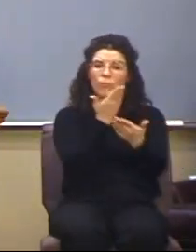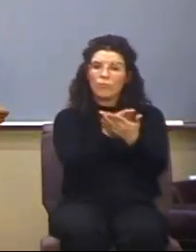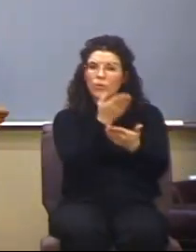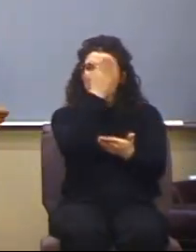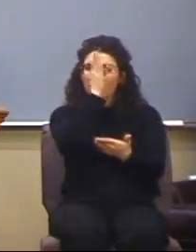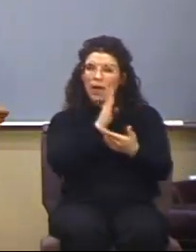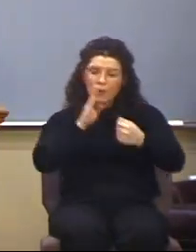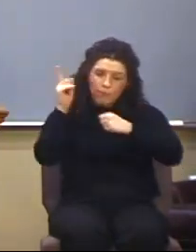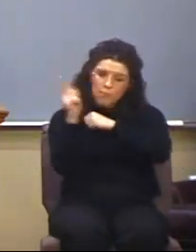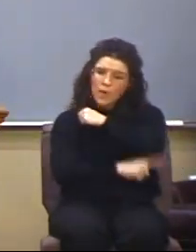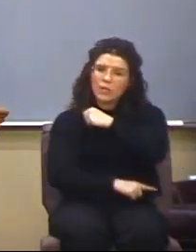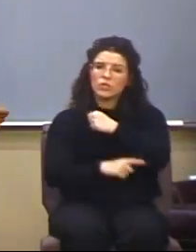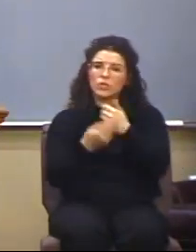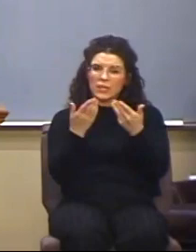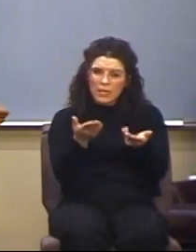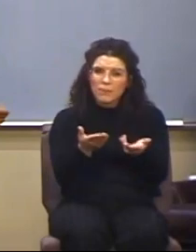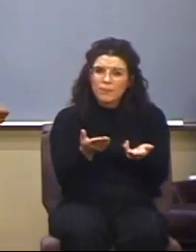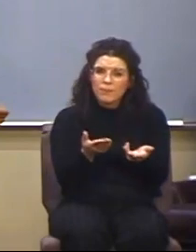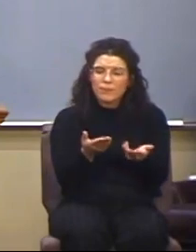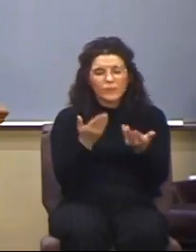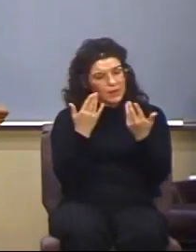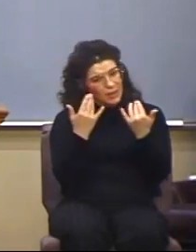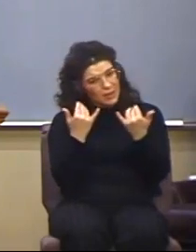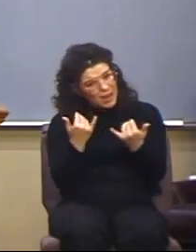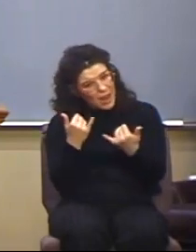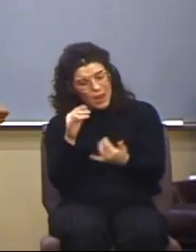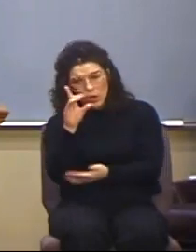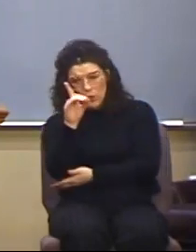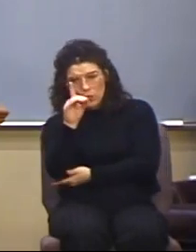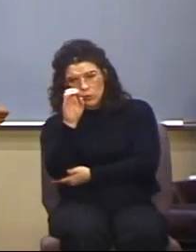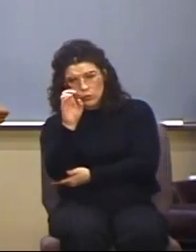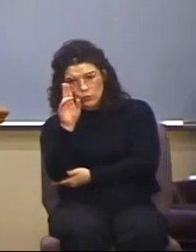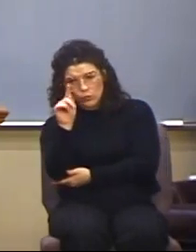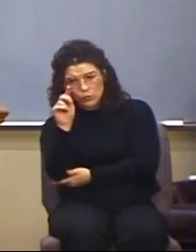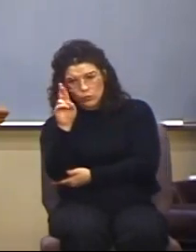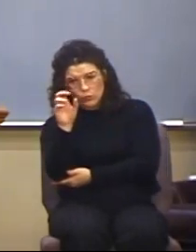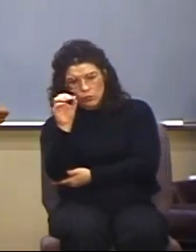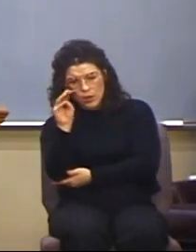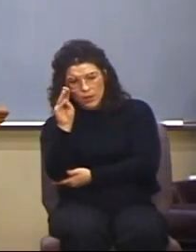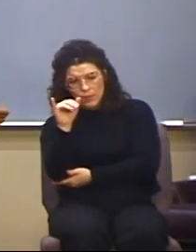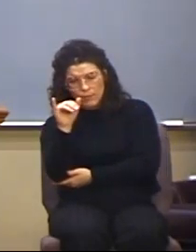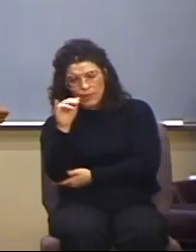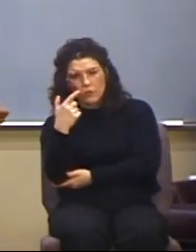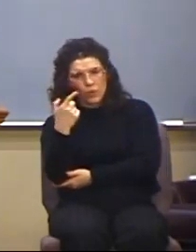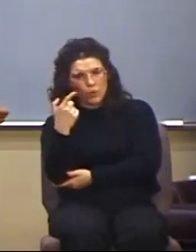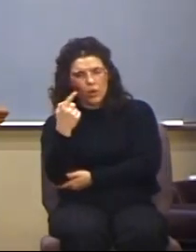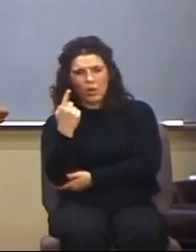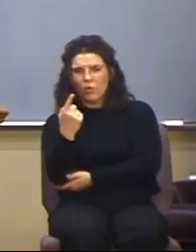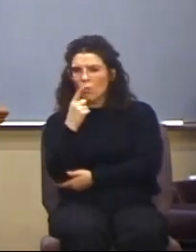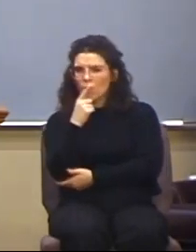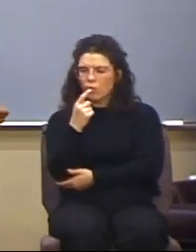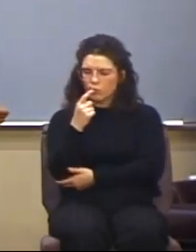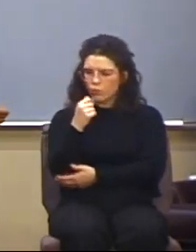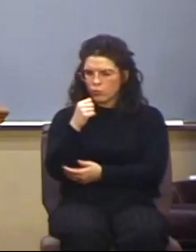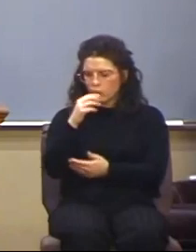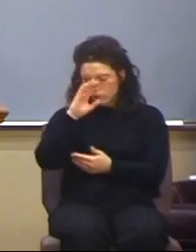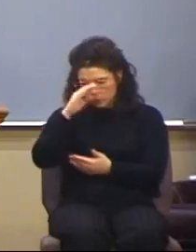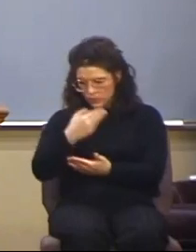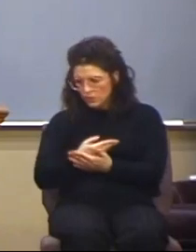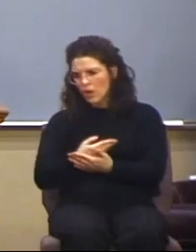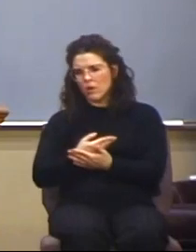punishing him. Now, here in Deuteronomy 21, the one who committed the transgression,